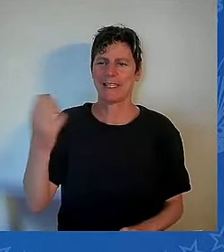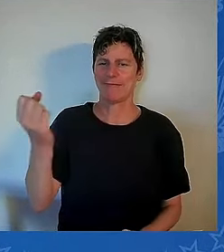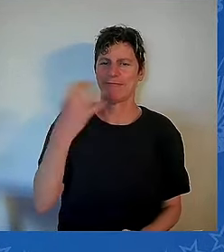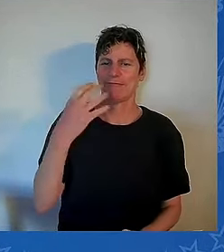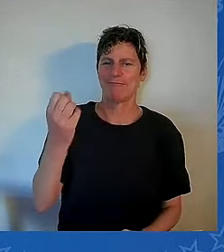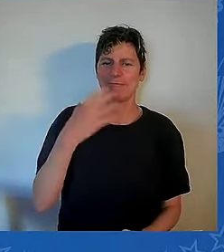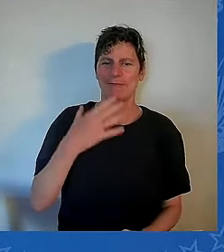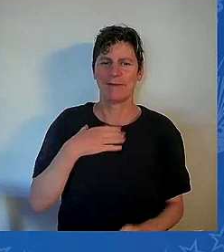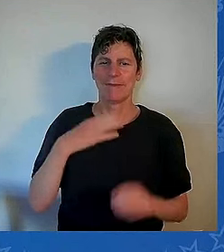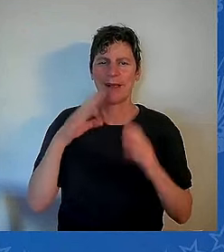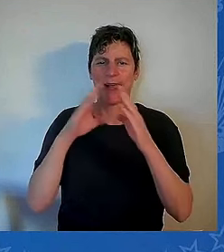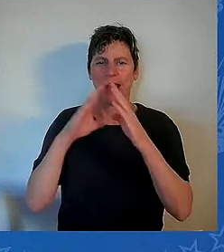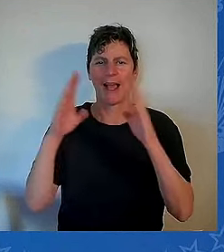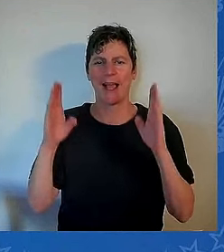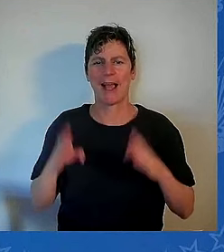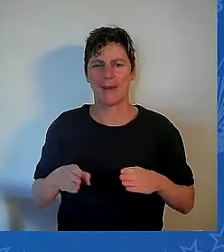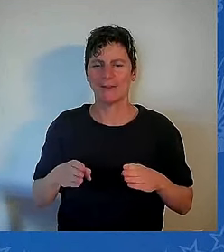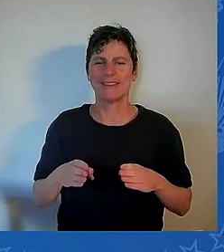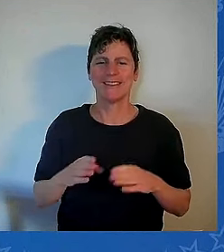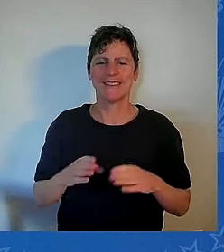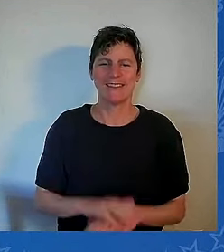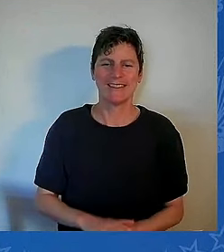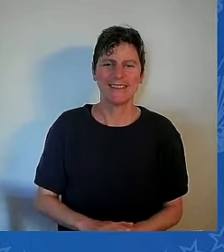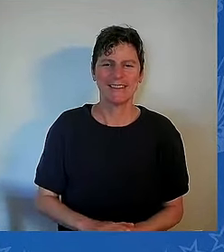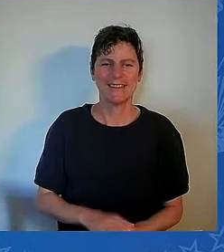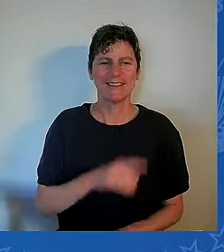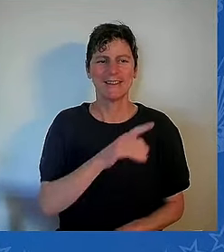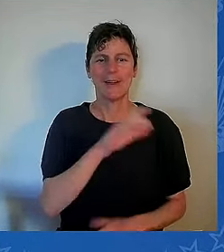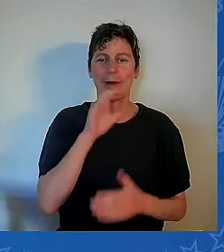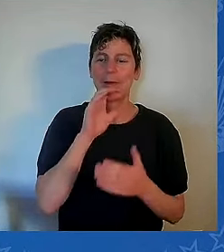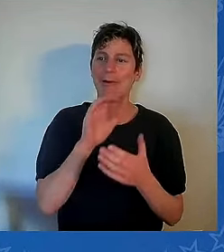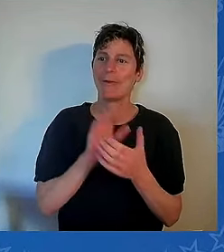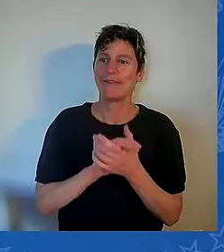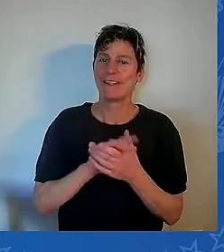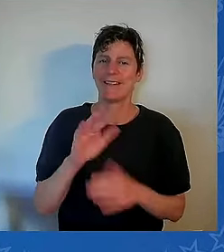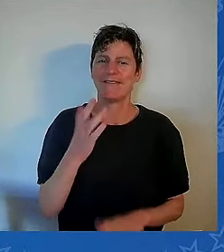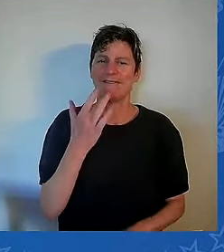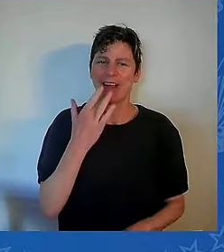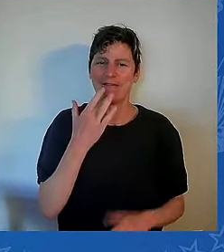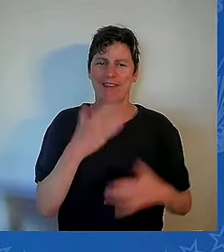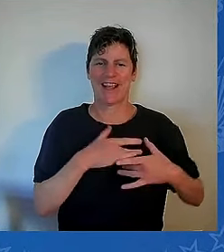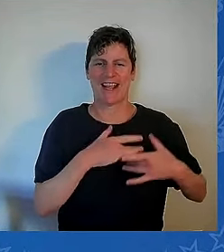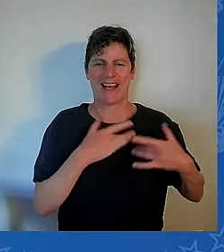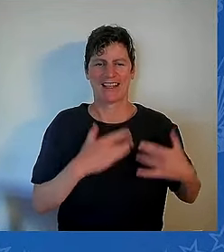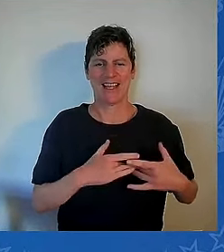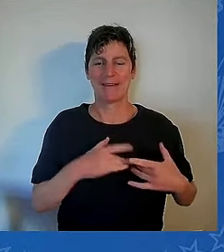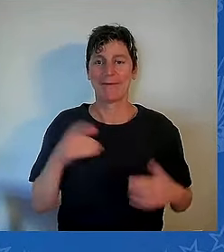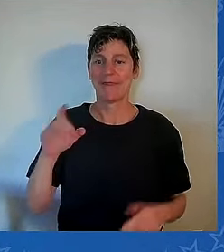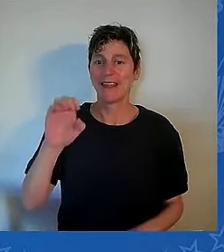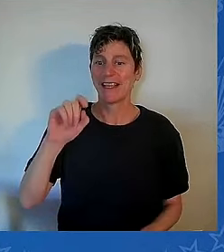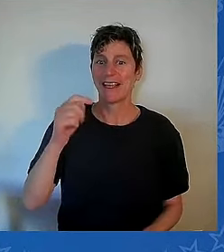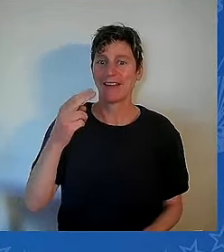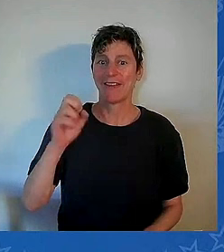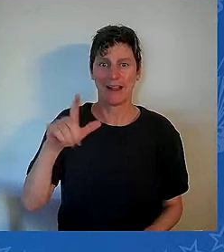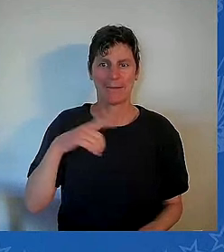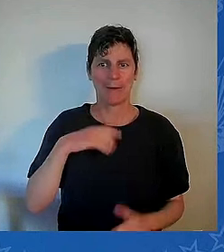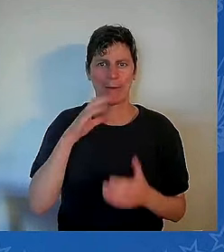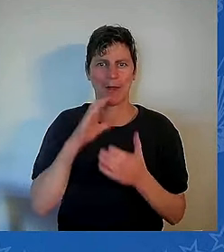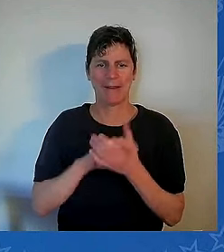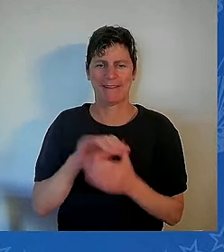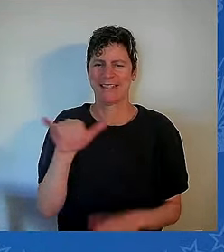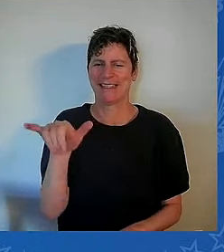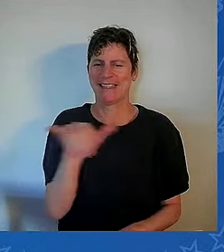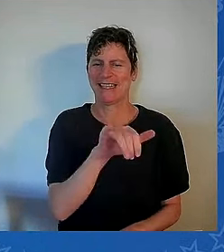Like Ethel, Jill is a practical joker. It was no surprise. It was no surprise that